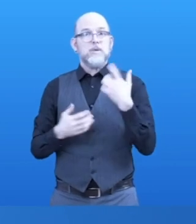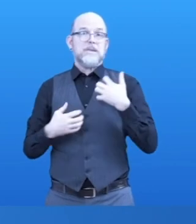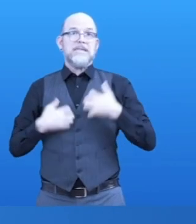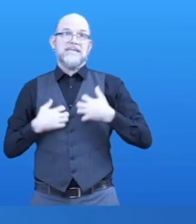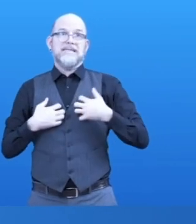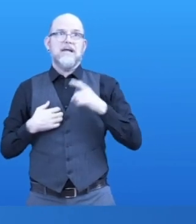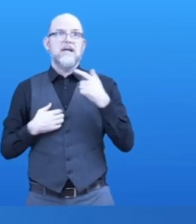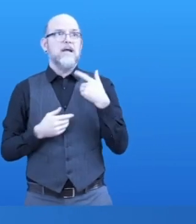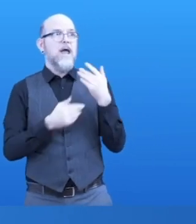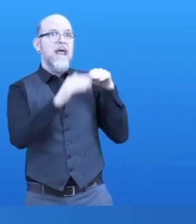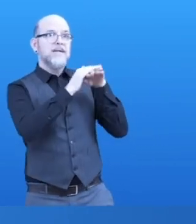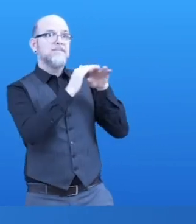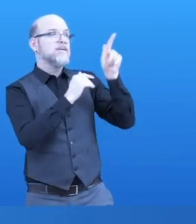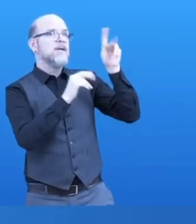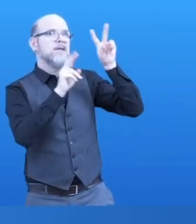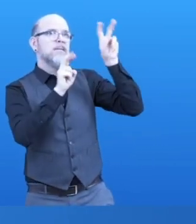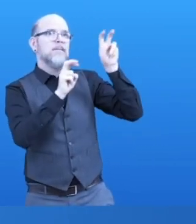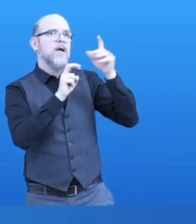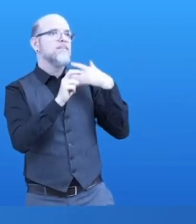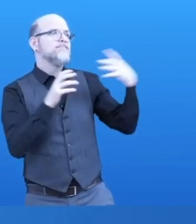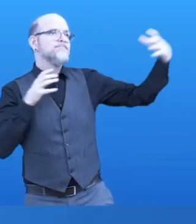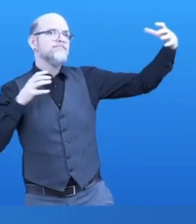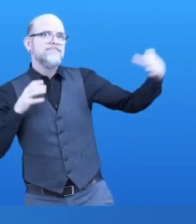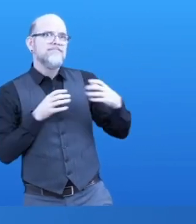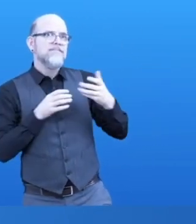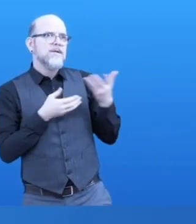as possible for everyone, including persons with disabilities.